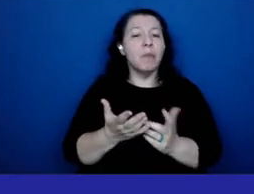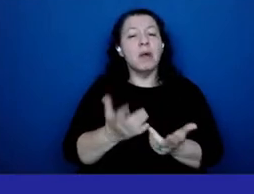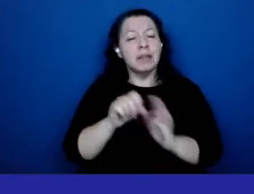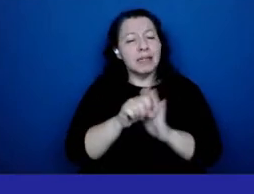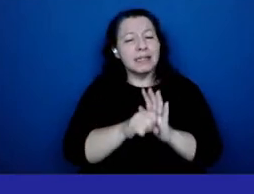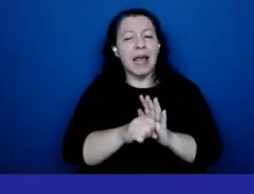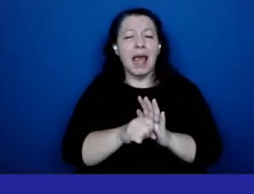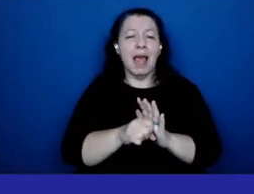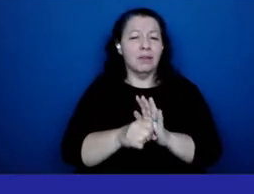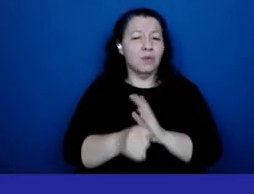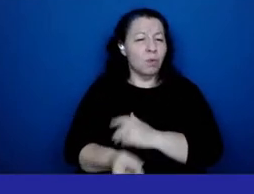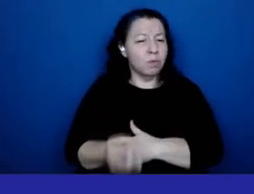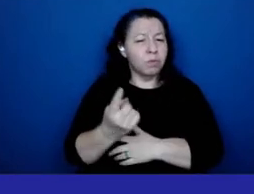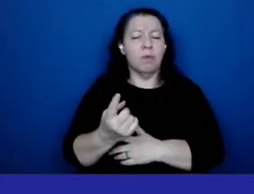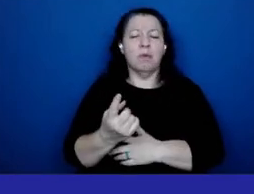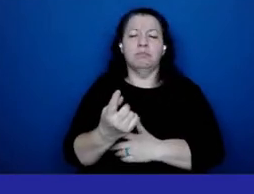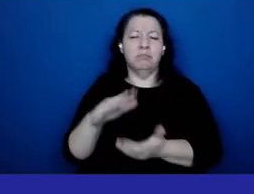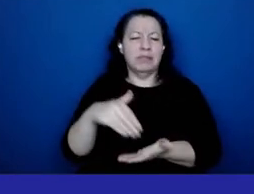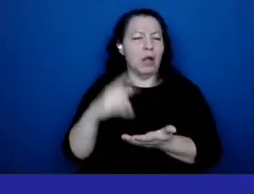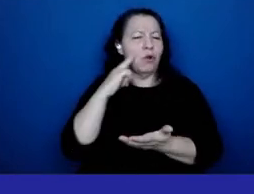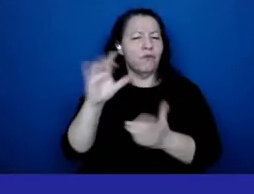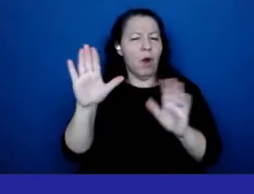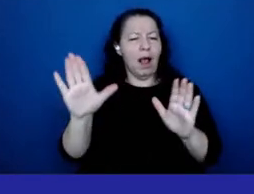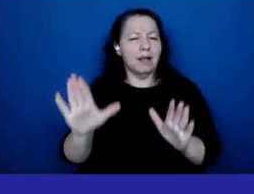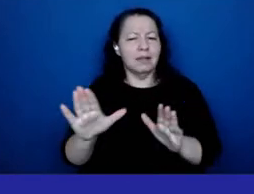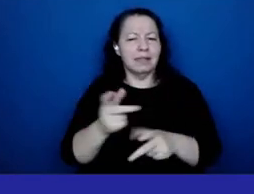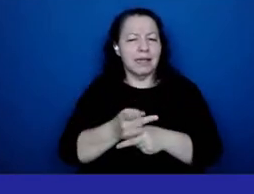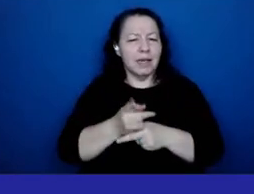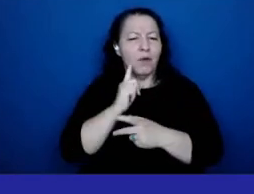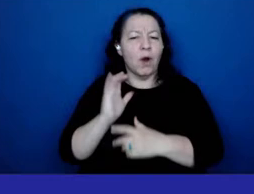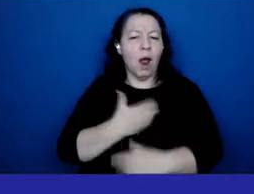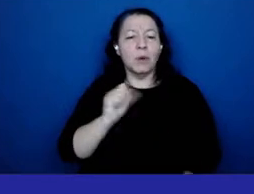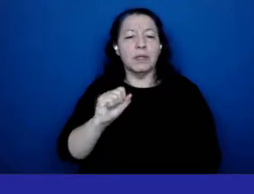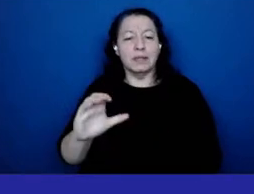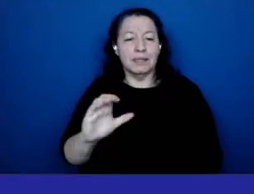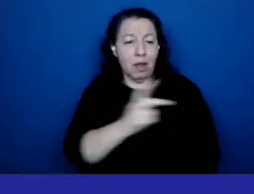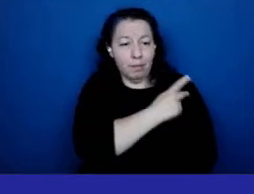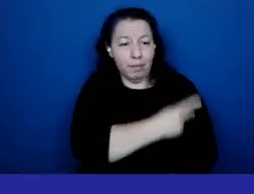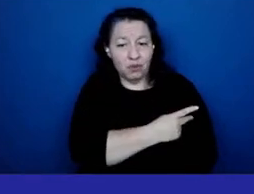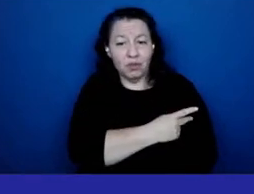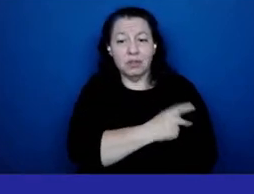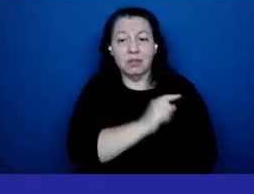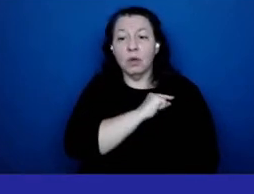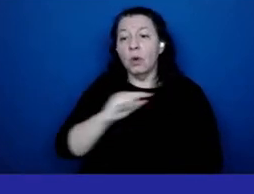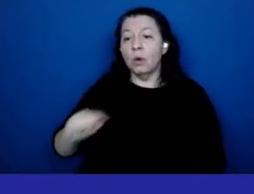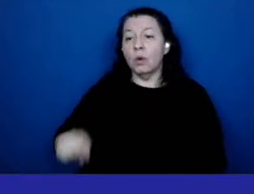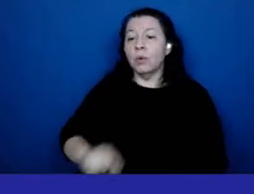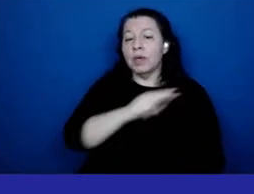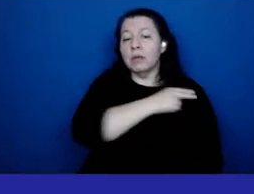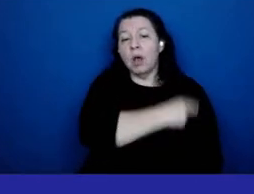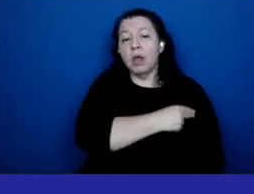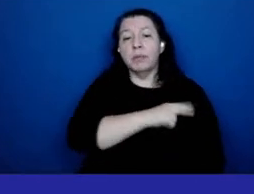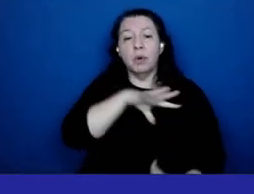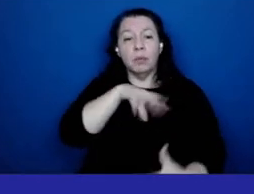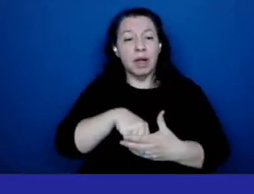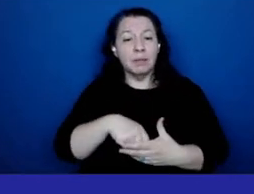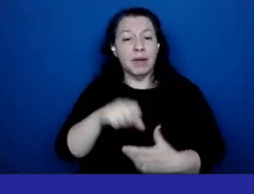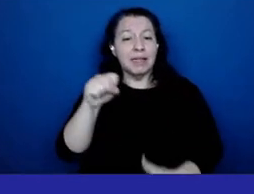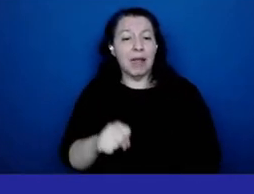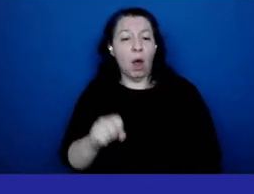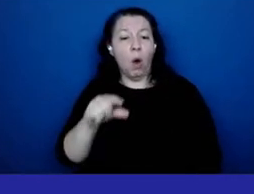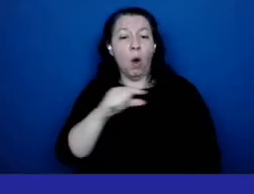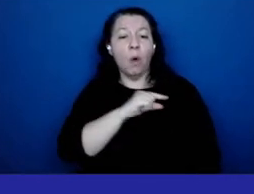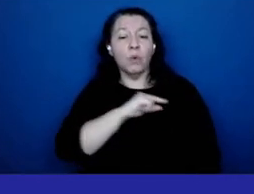in caring for our sickle cell patients. Queen Hospital had participated in our South Queens community